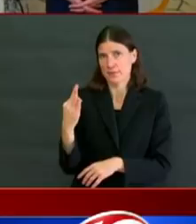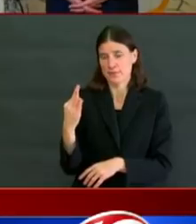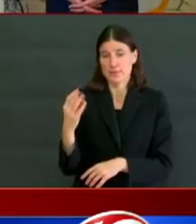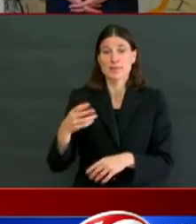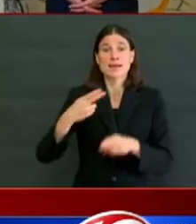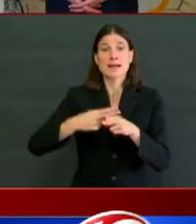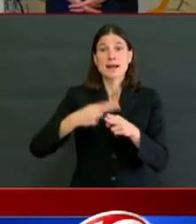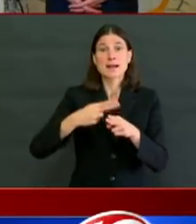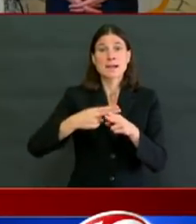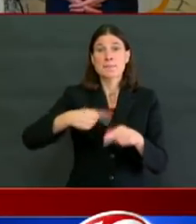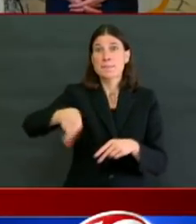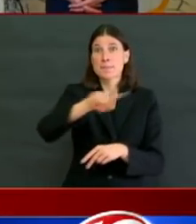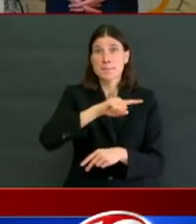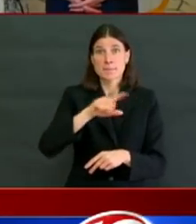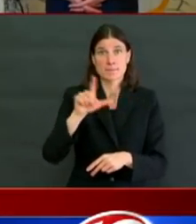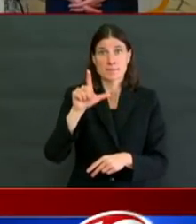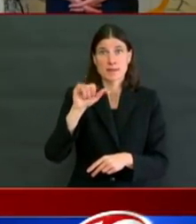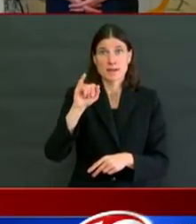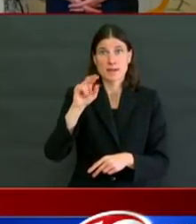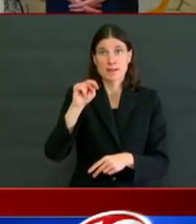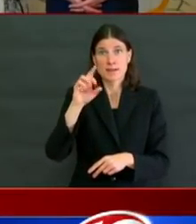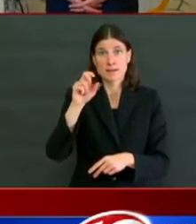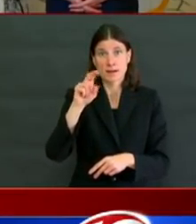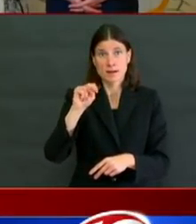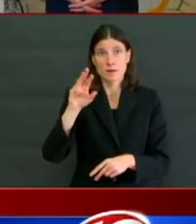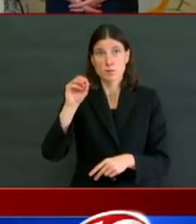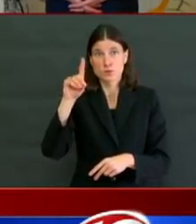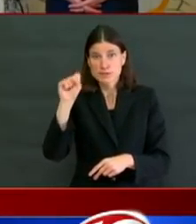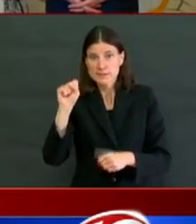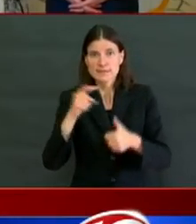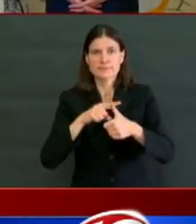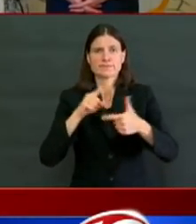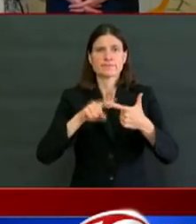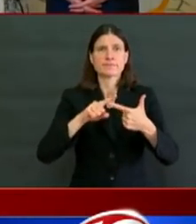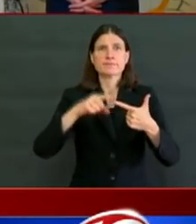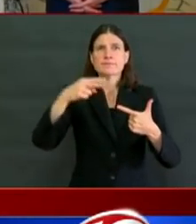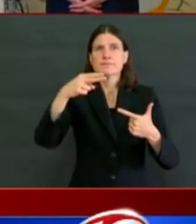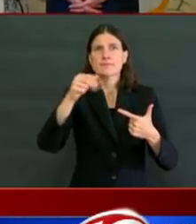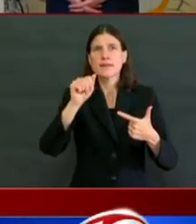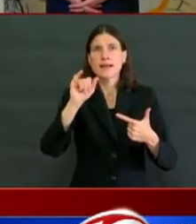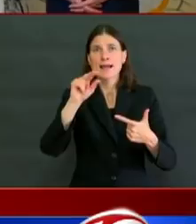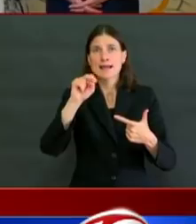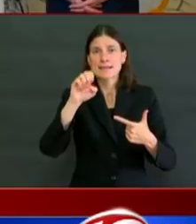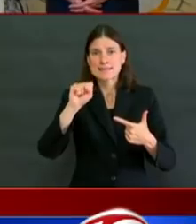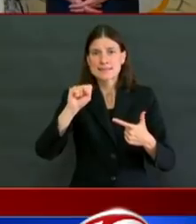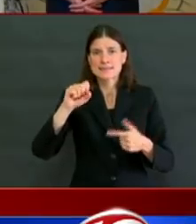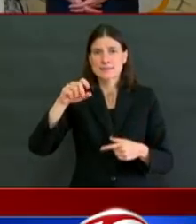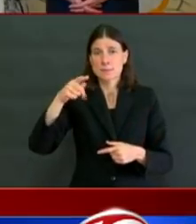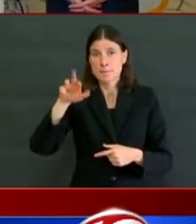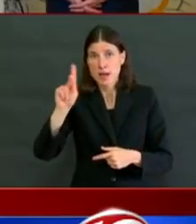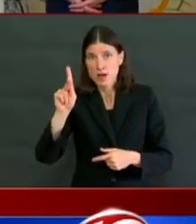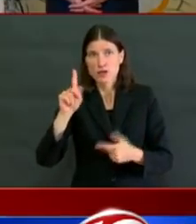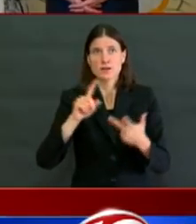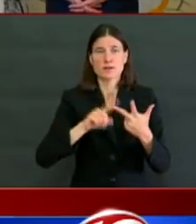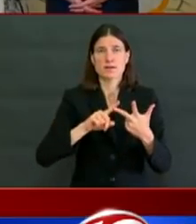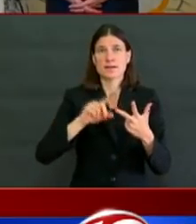there will be a full list of the phase one parks to be reopened on the DEM website.